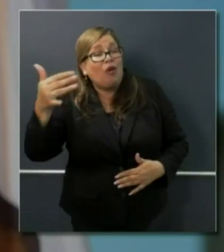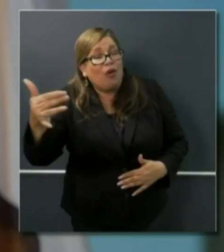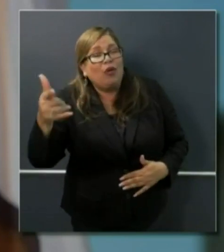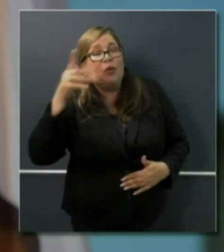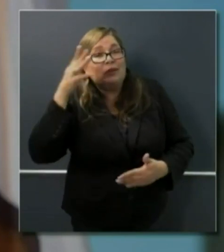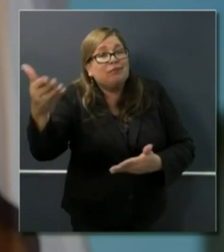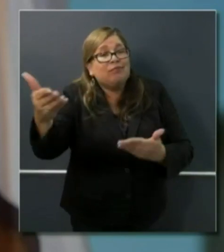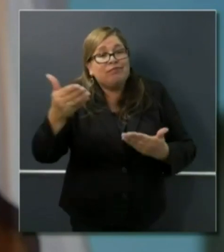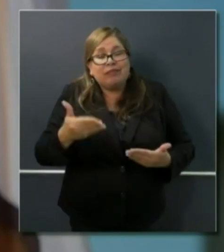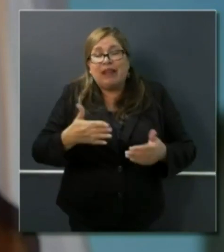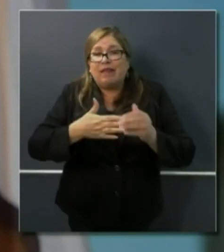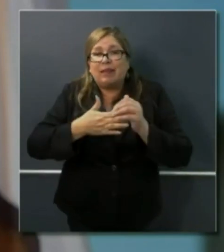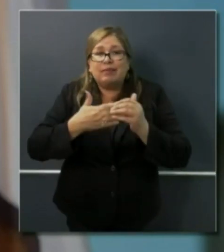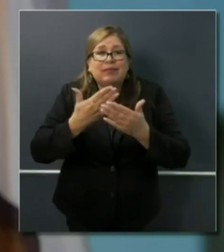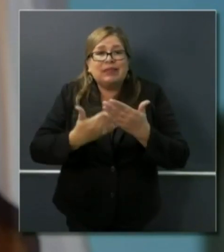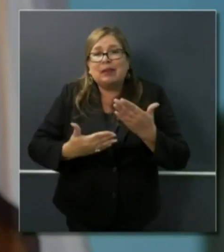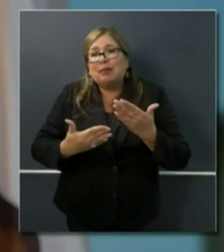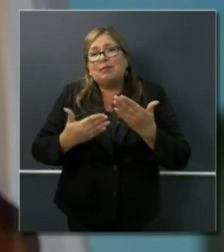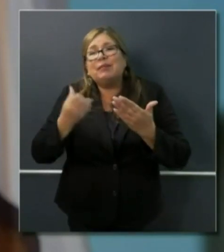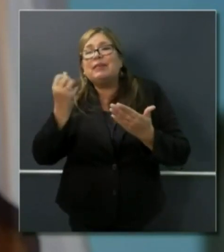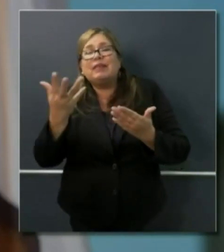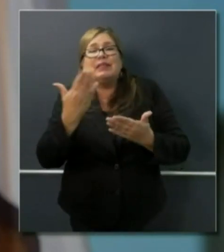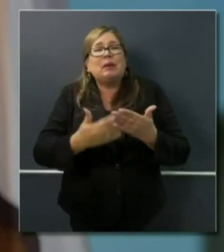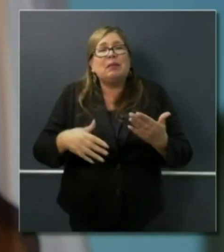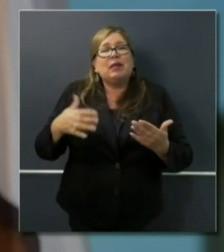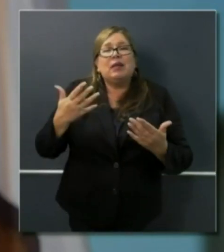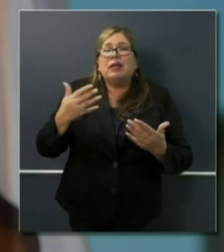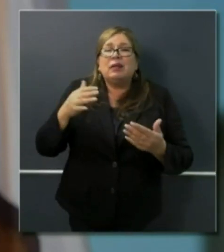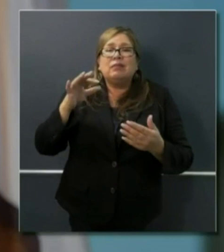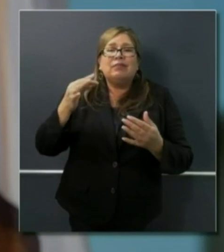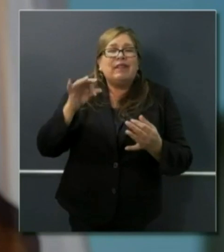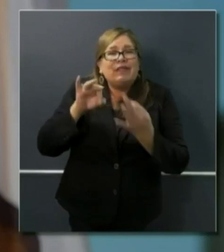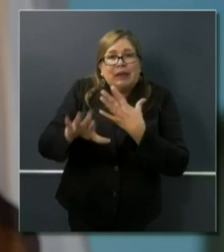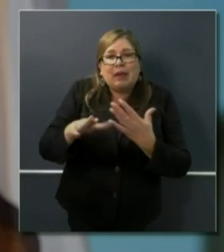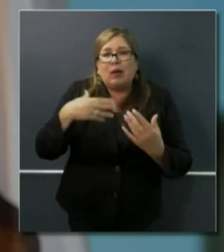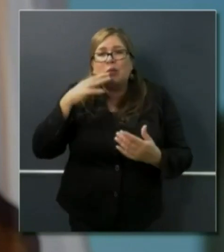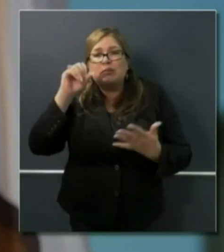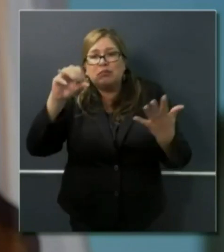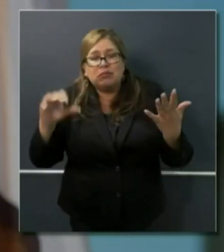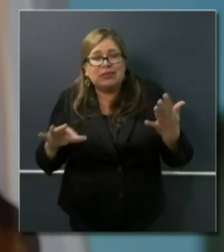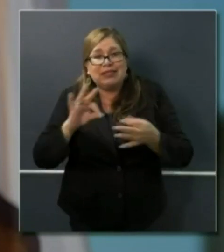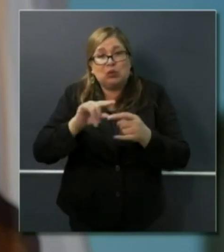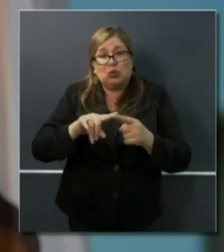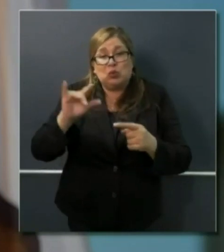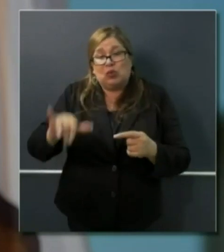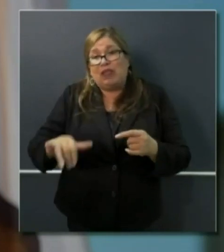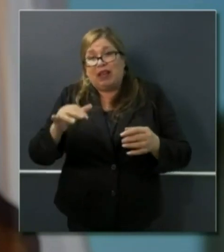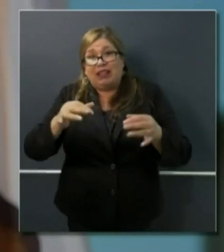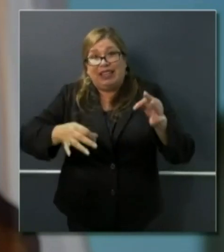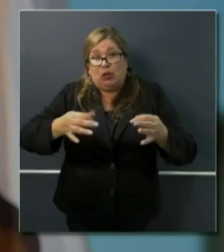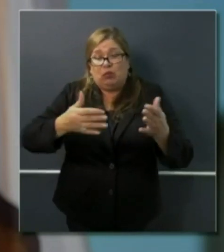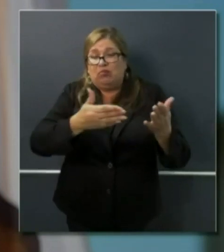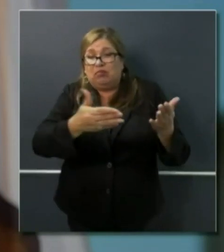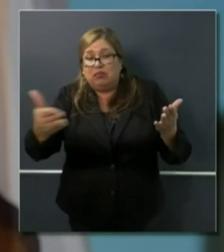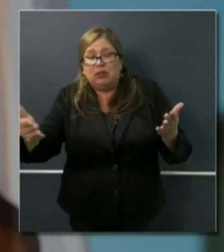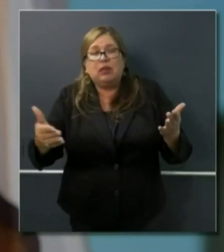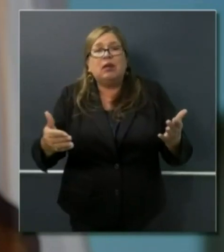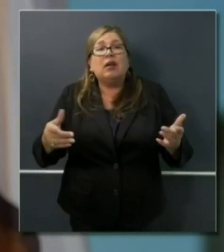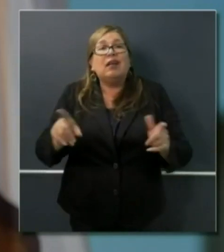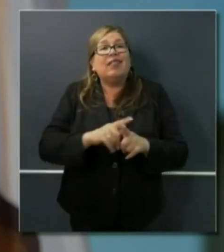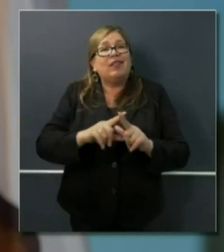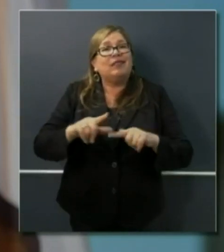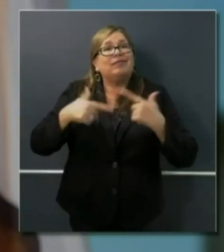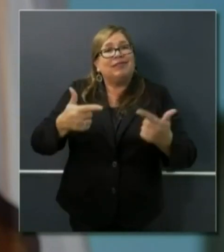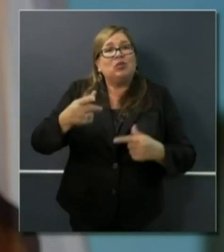guidance on the basis of those dynamic hearings. And then we look forward to opening it up to the public because the public, course, is